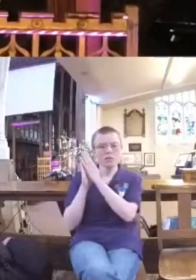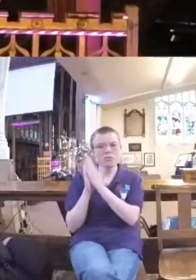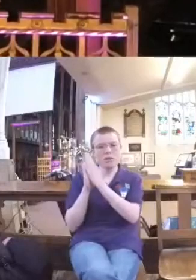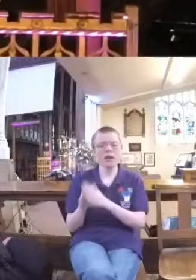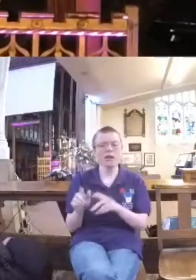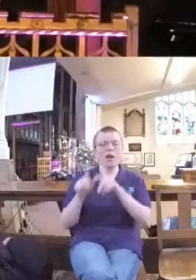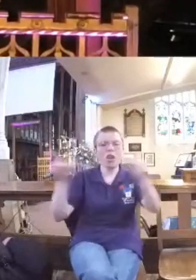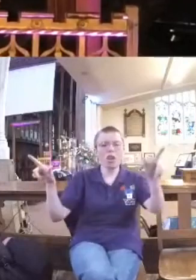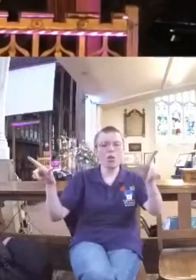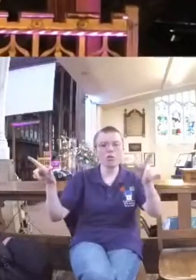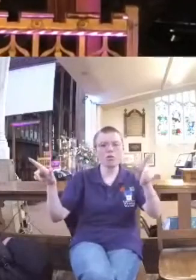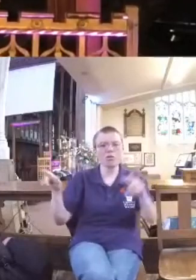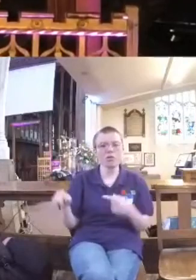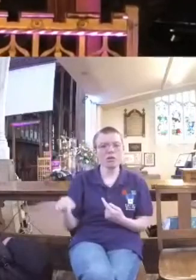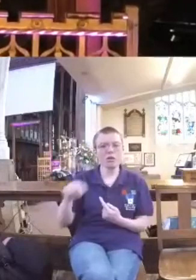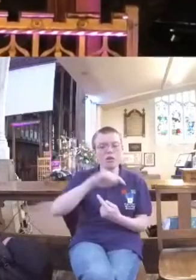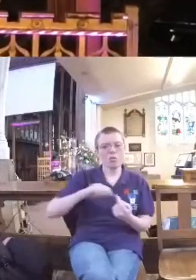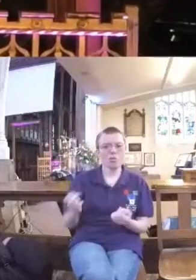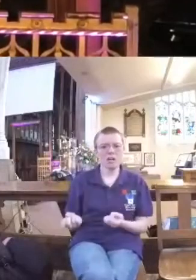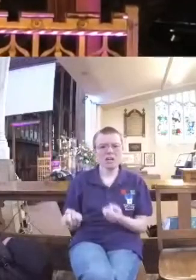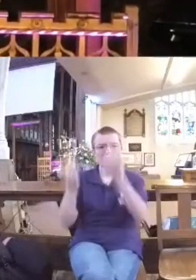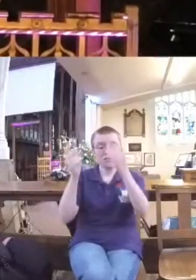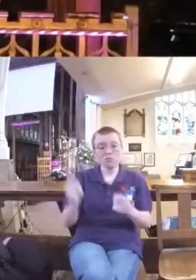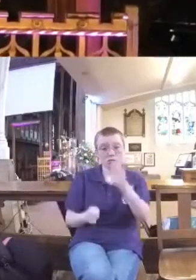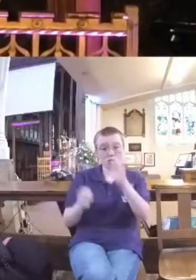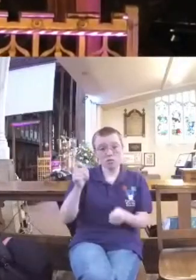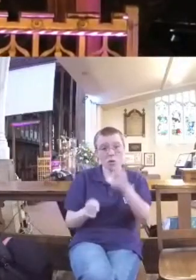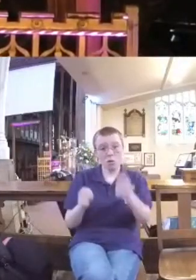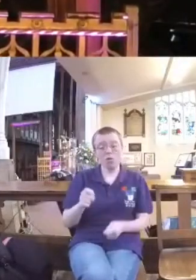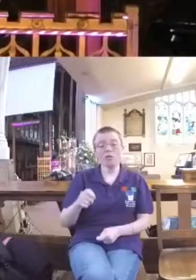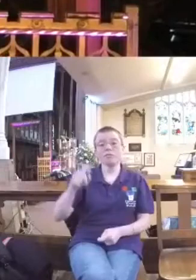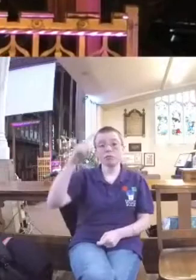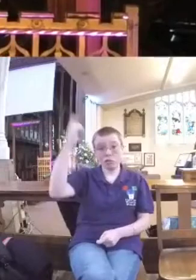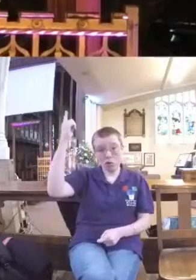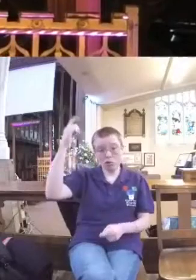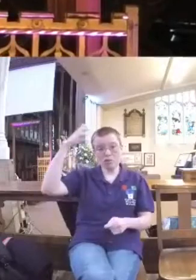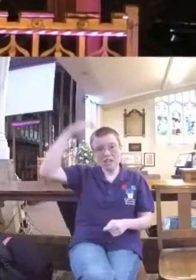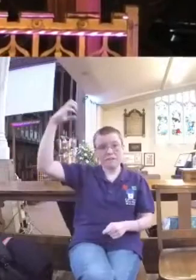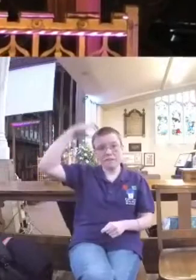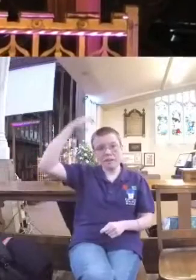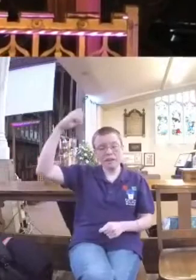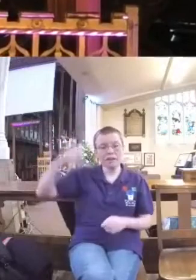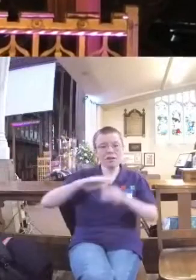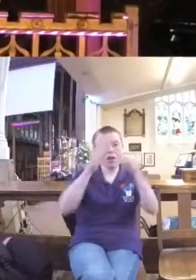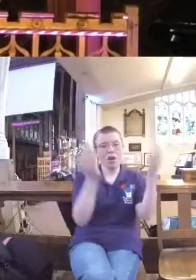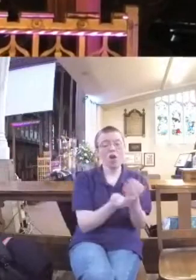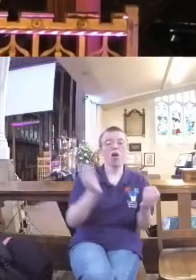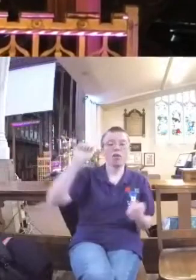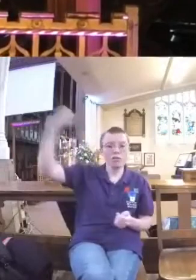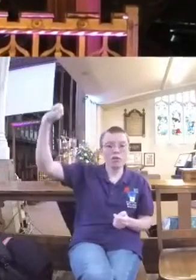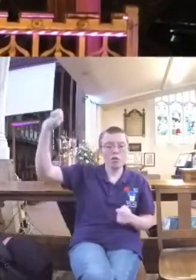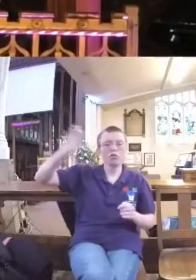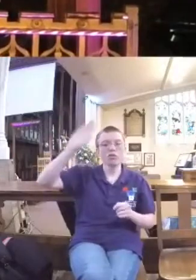Lord, we relinquish our control to you, the King of Kings. The earth is yours